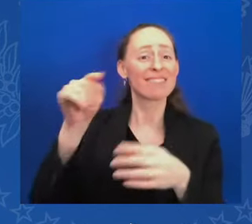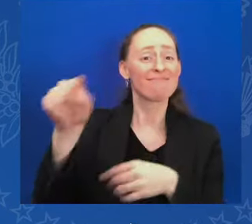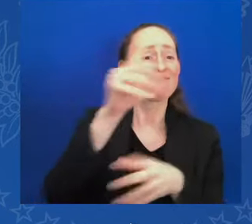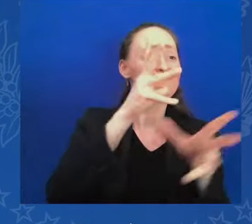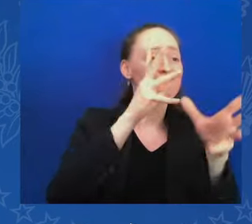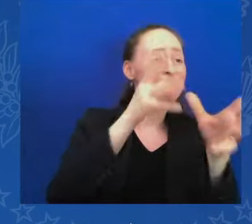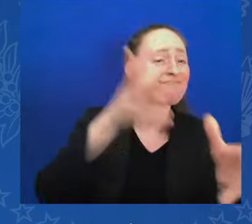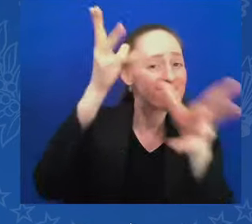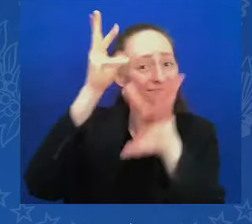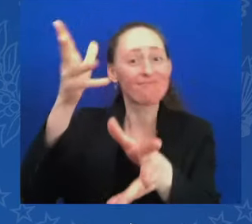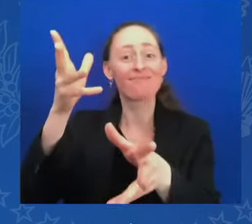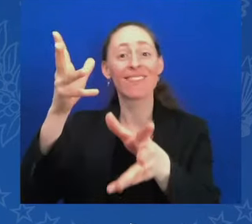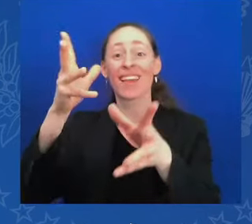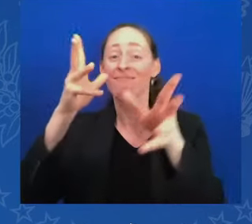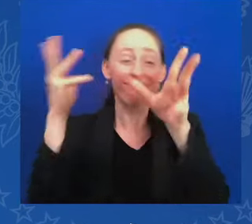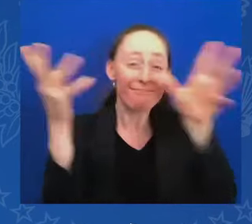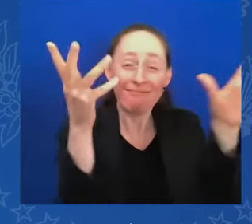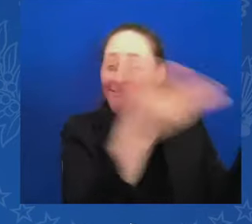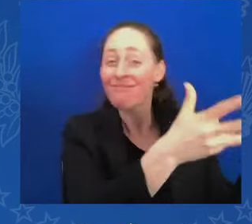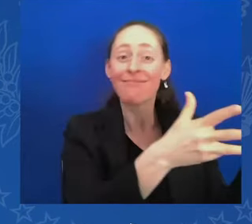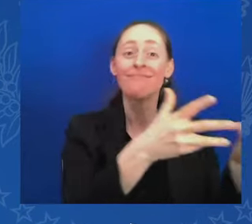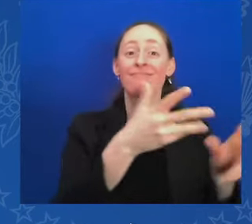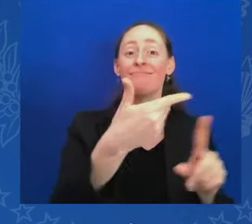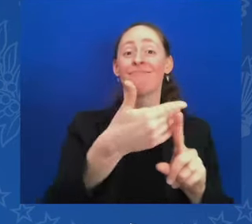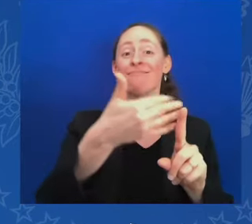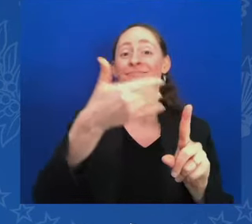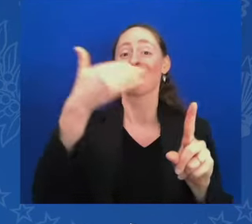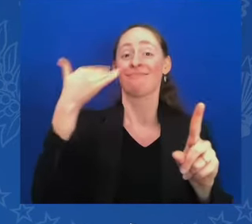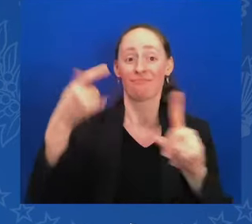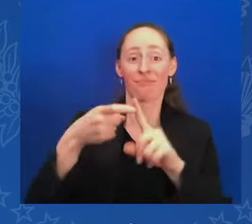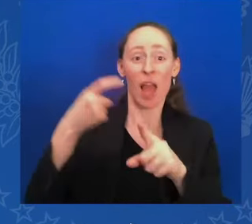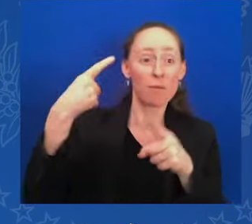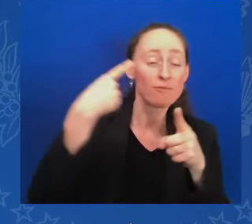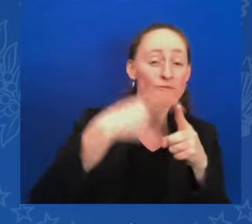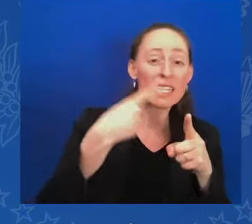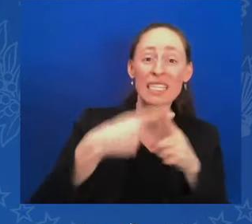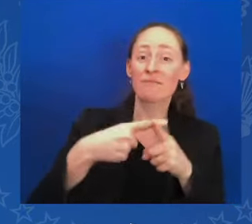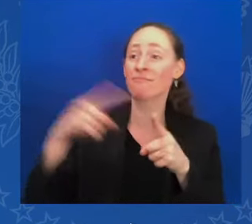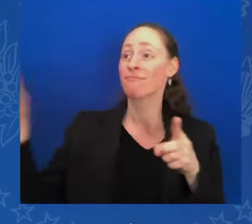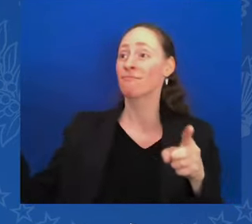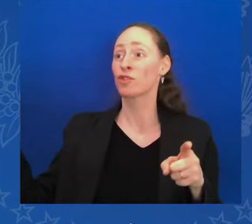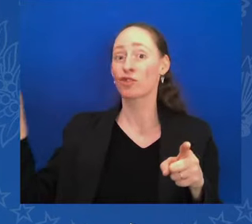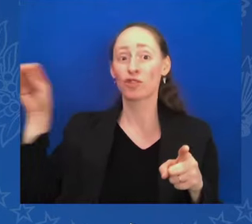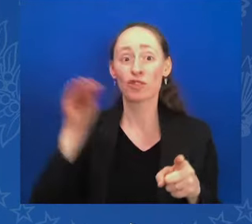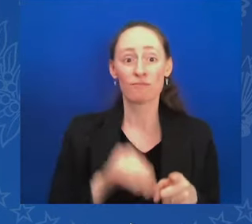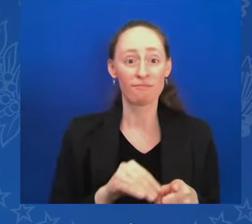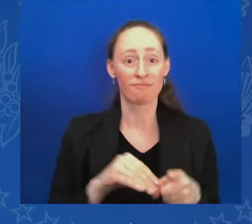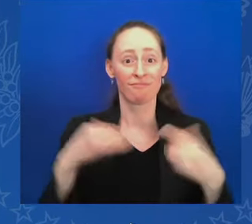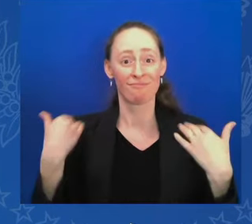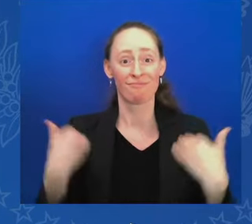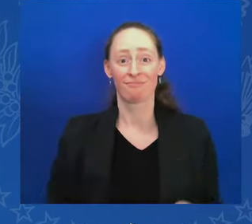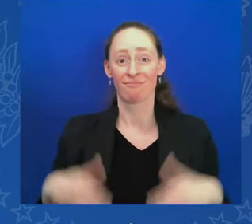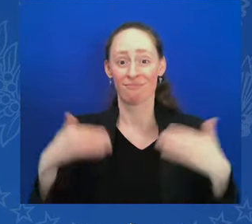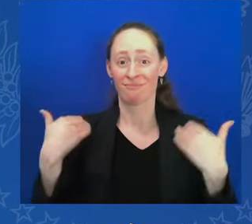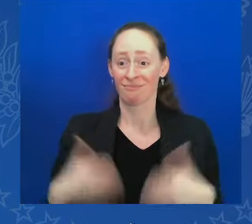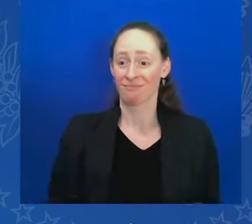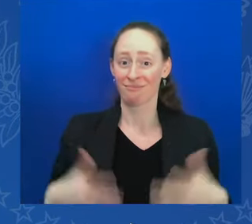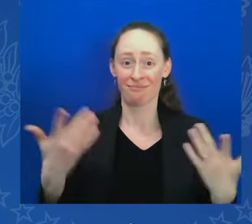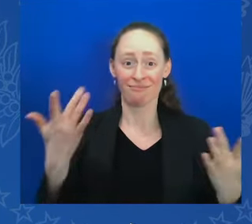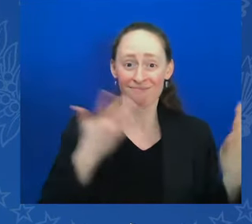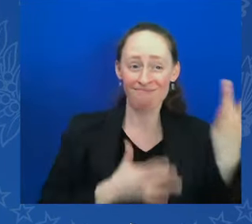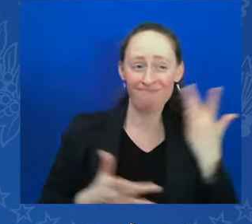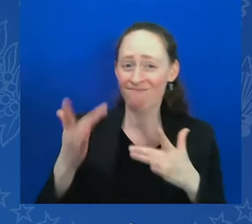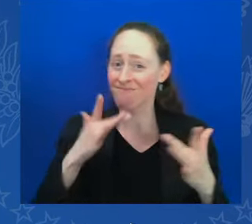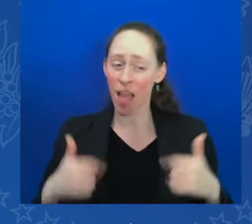on to build good lives for themselves, and even more importantly, good futures for their families. And so many of the values I grew up with, the values